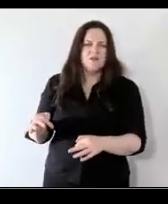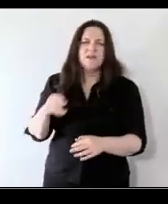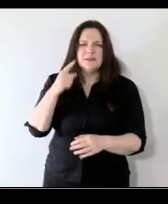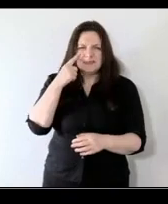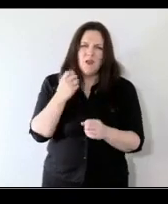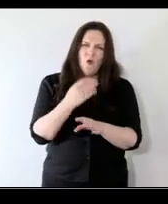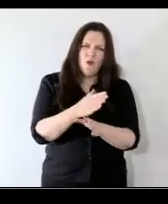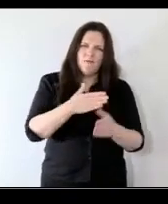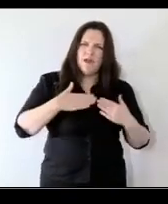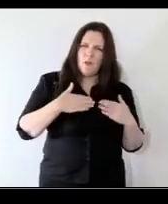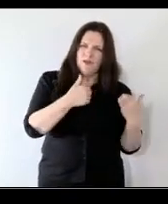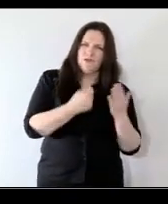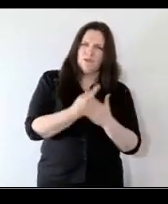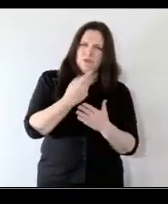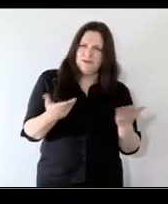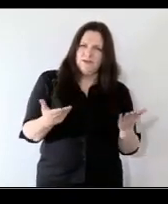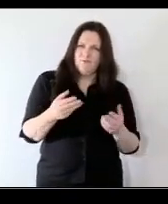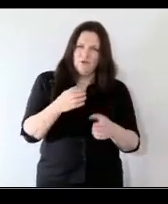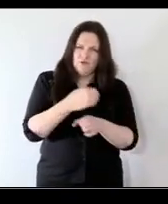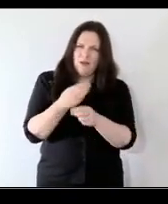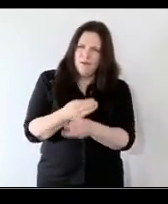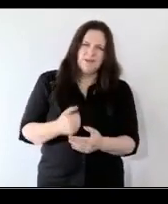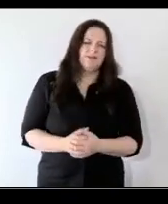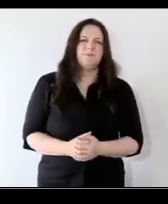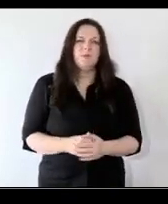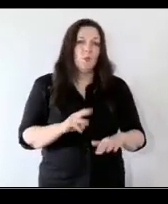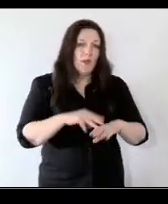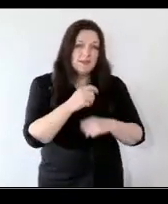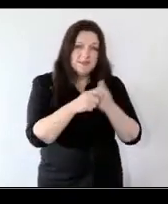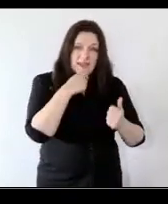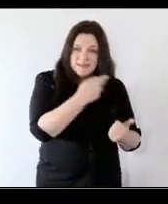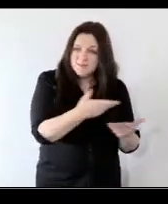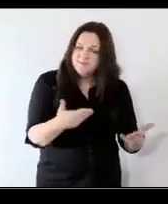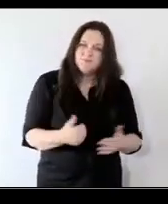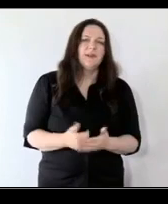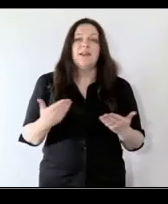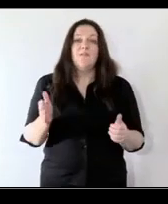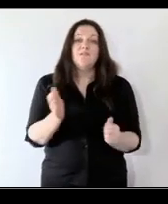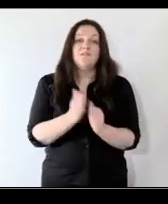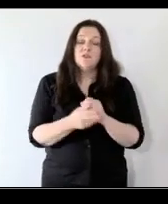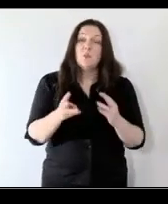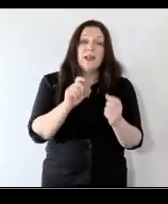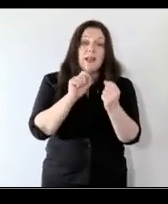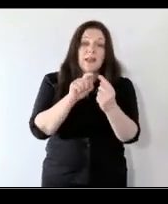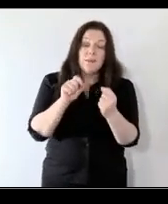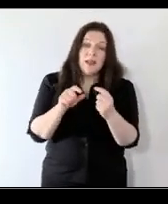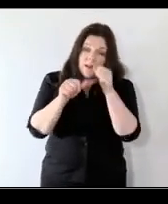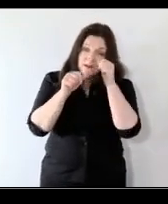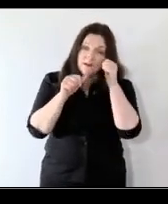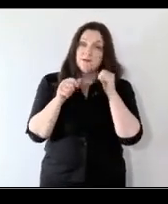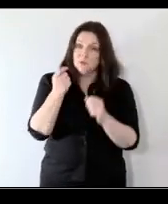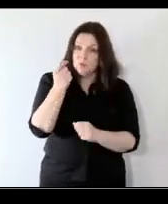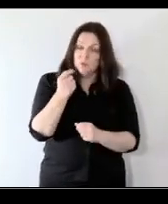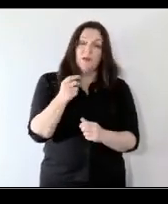that we need to work with very well said by each of you thank you for that now as this event comes to a close you're going to receive an email um